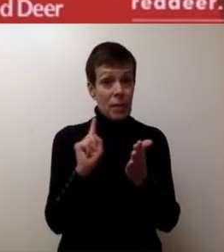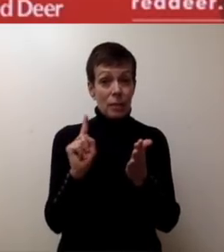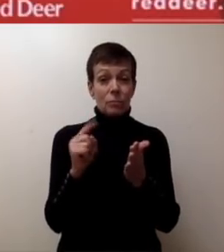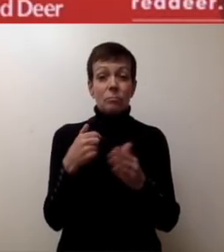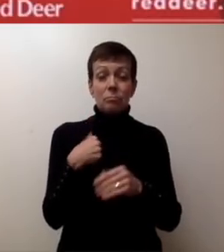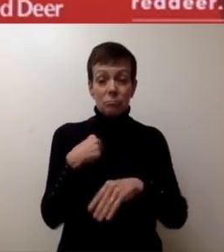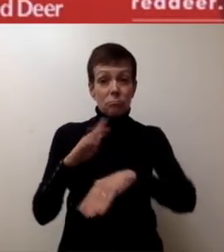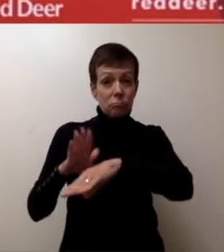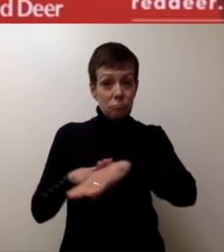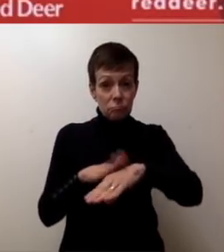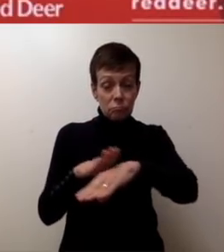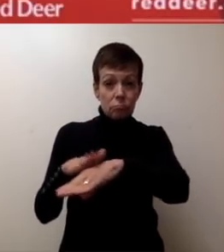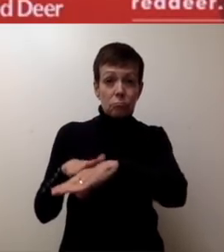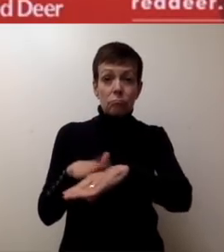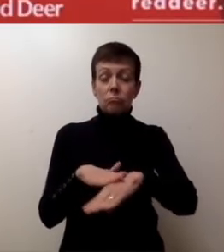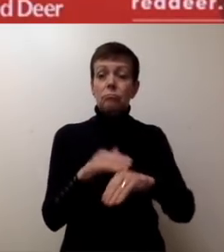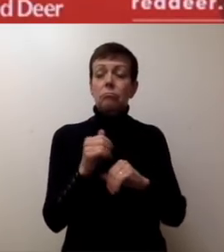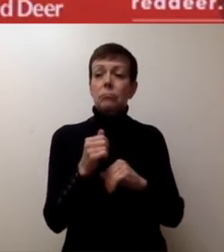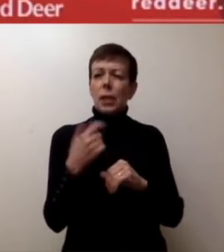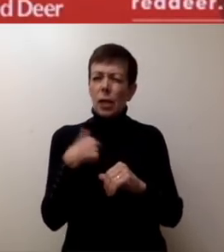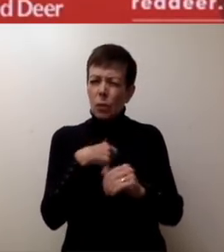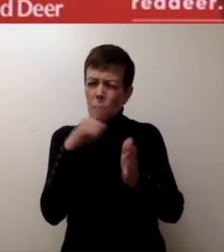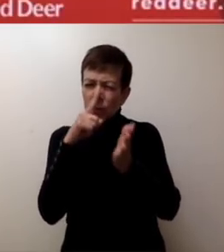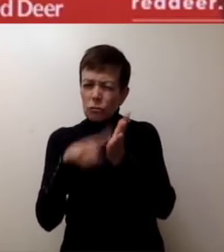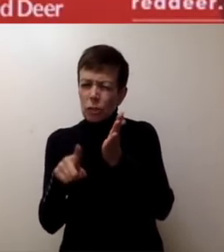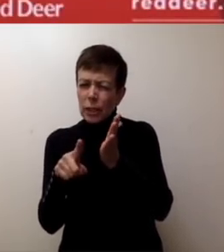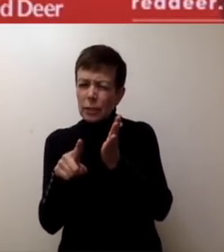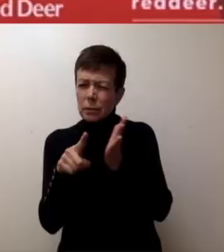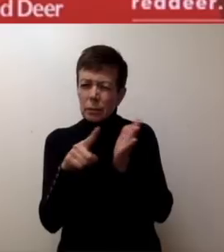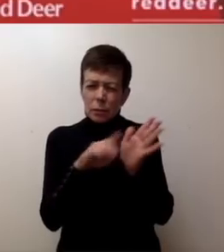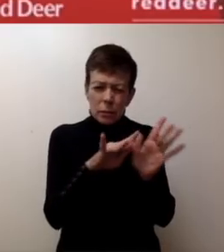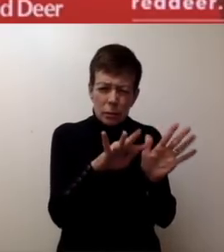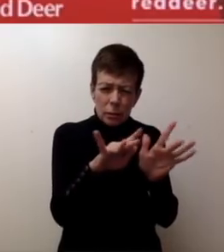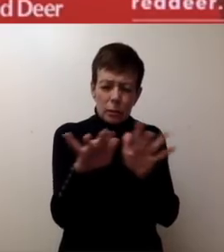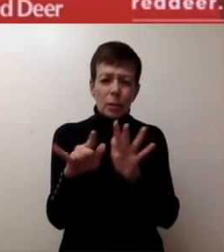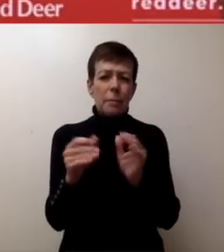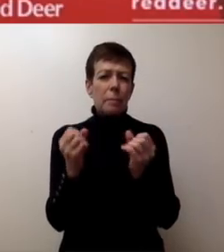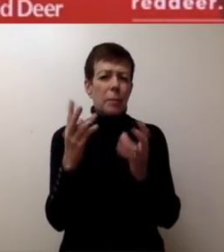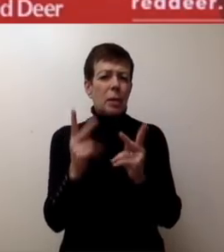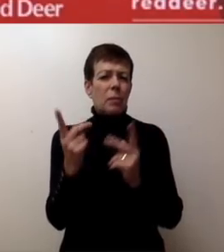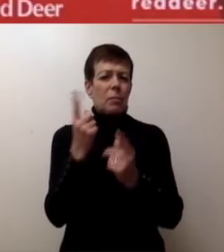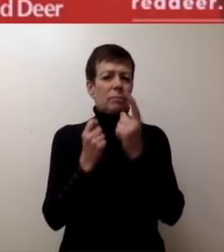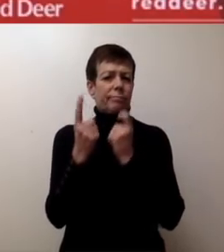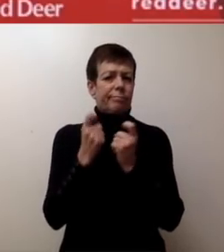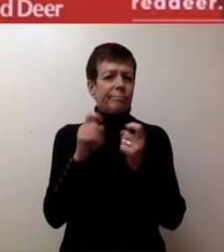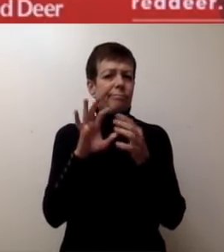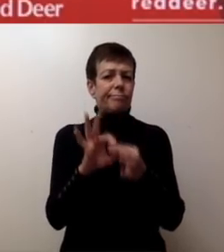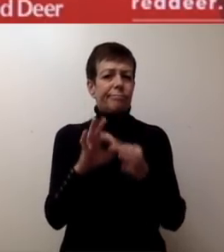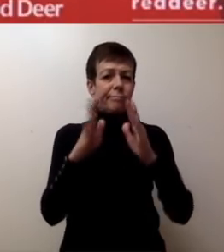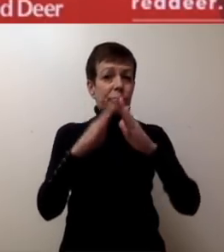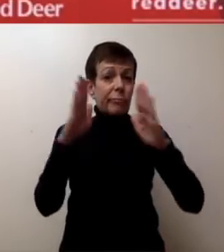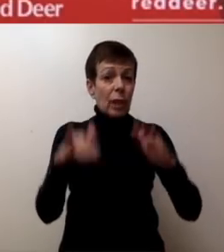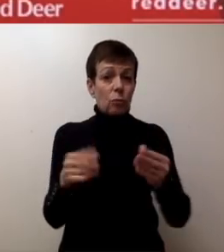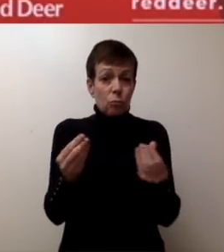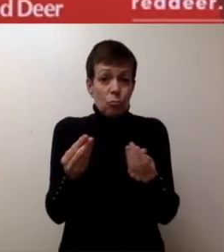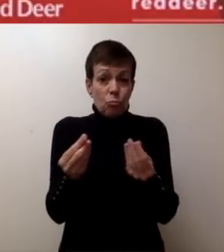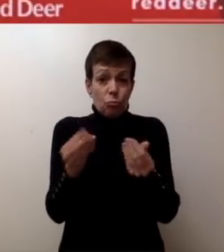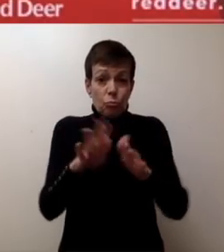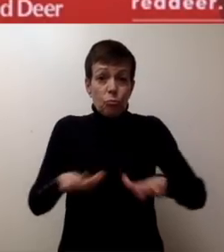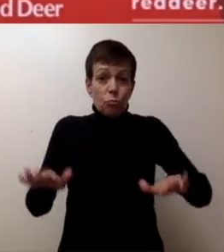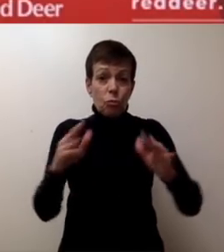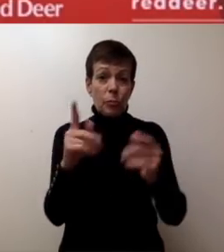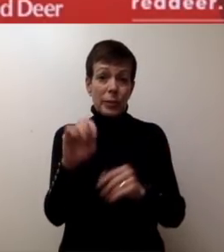looking and we have fielded numerous community questions with respect to property tax and potential property tax deferral.